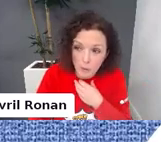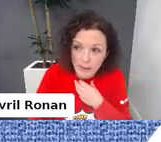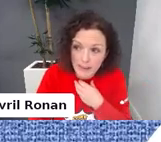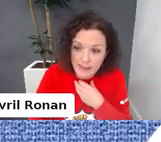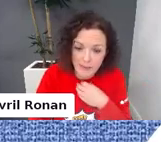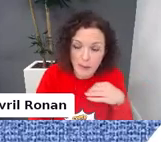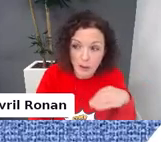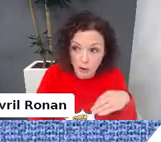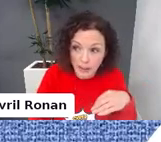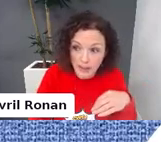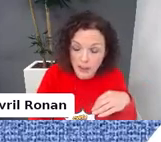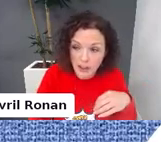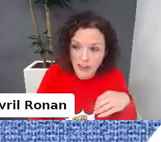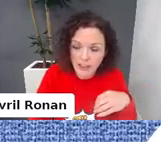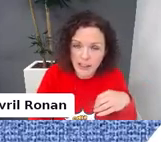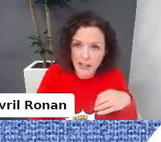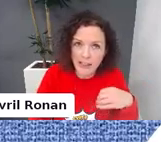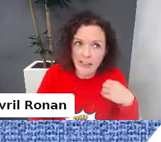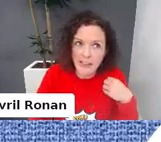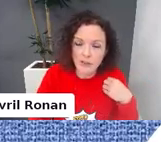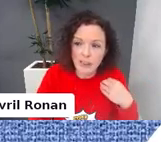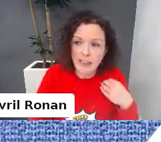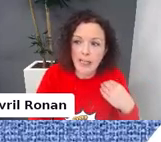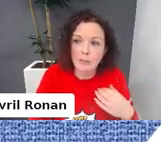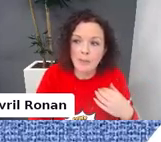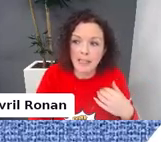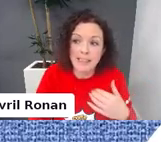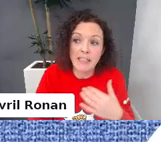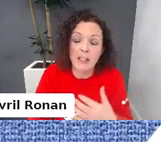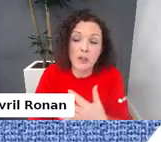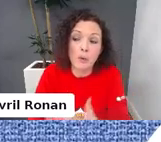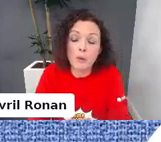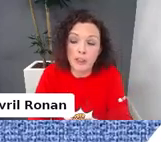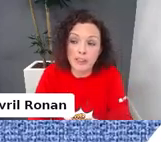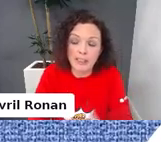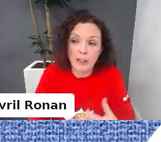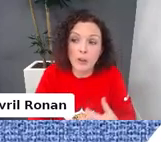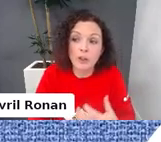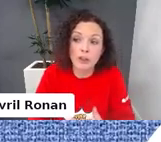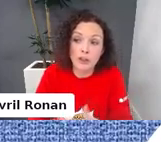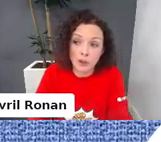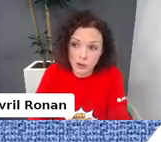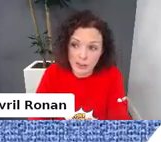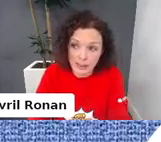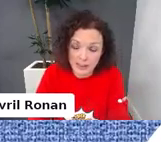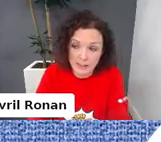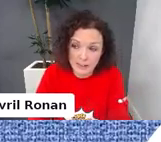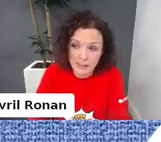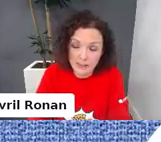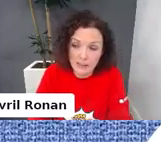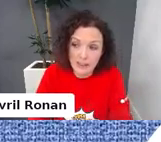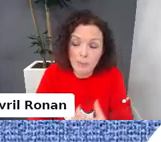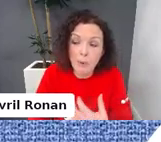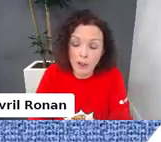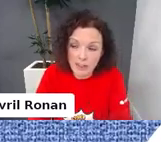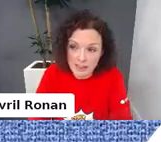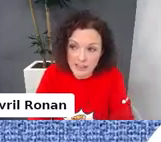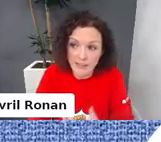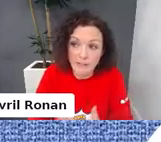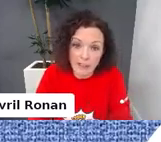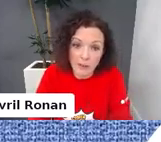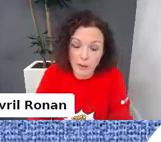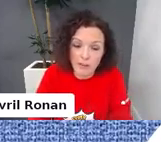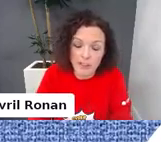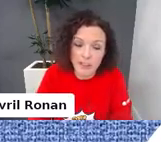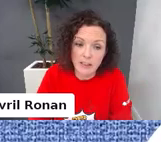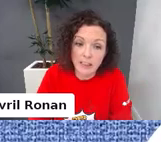them with my own kids from a young age and it has really helped as they got older that they understood that. The importance